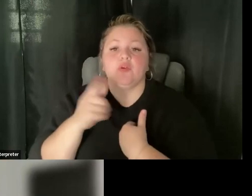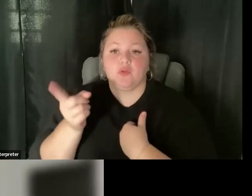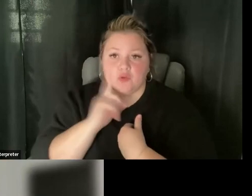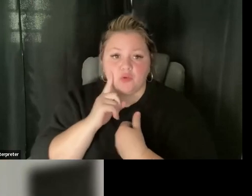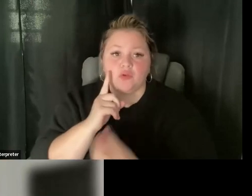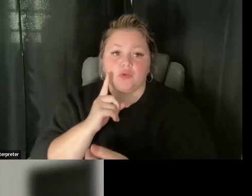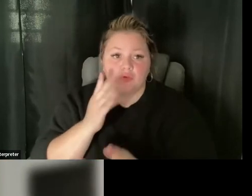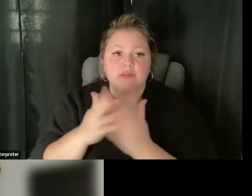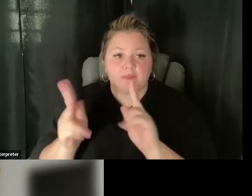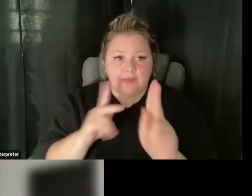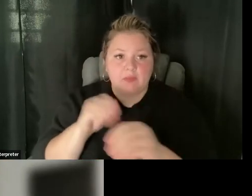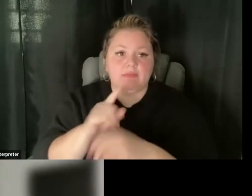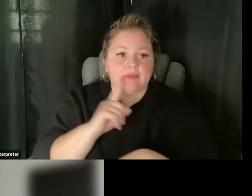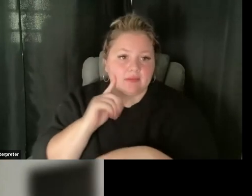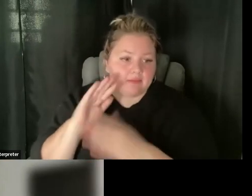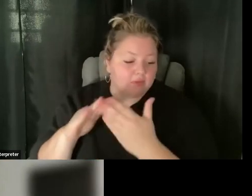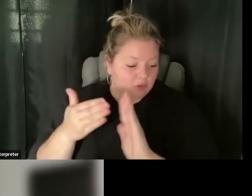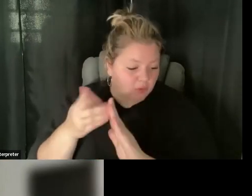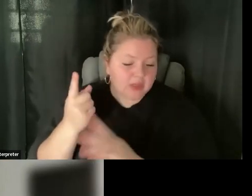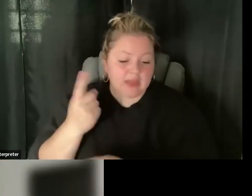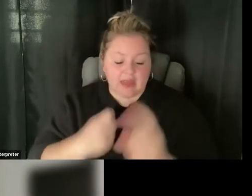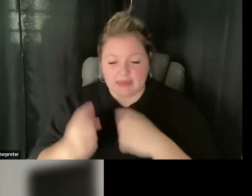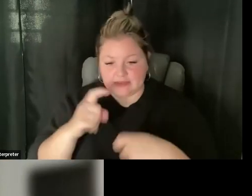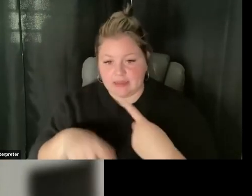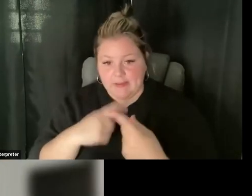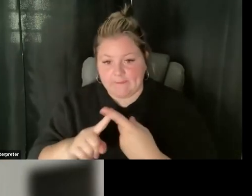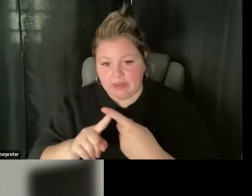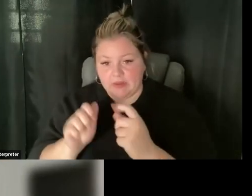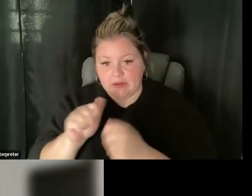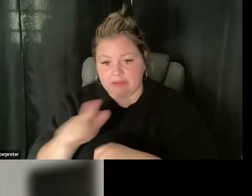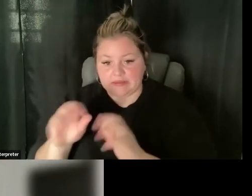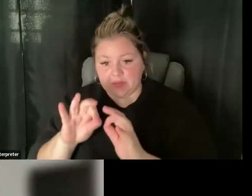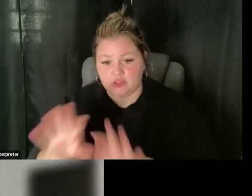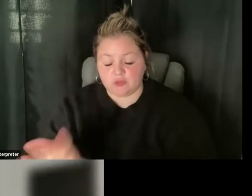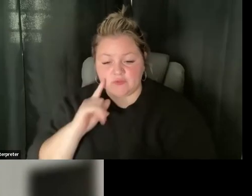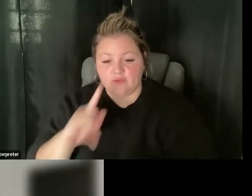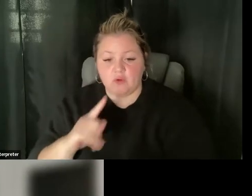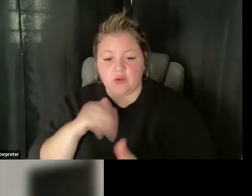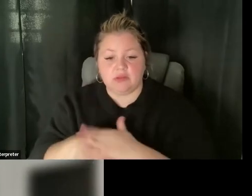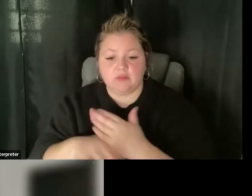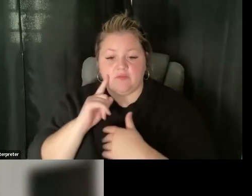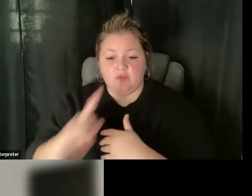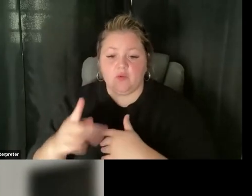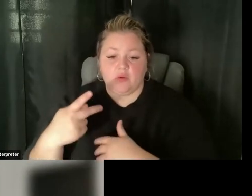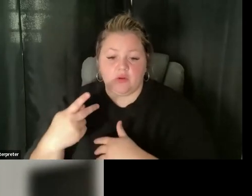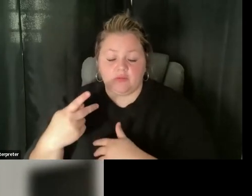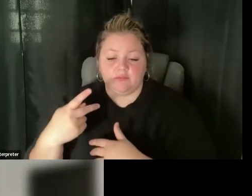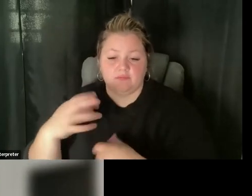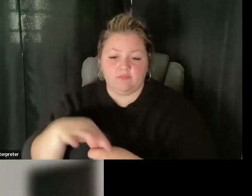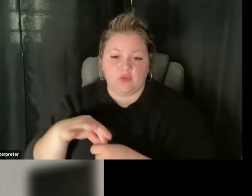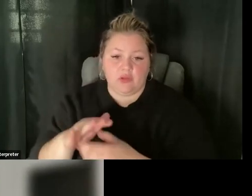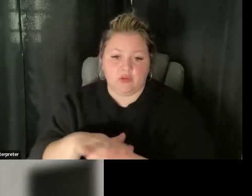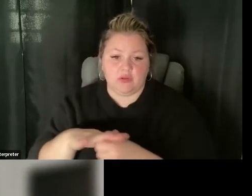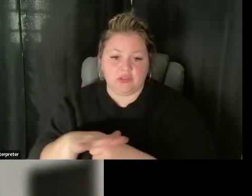folks in the Deaf community asking for this as part of polling place accessibility. Um, and then I've also heard a